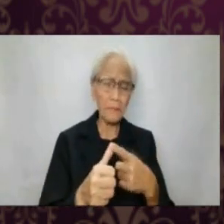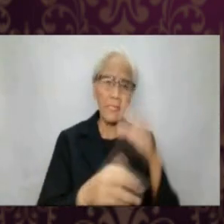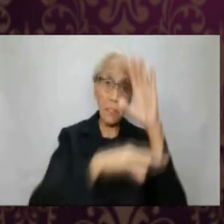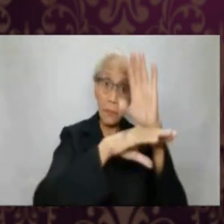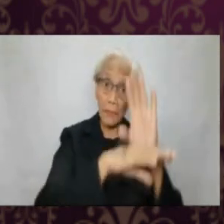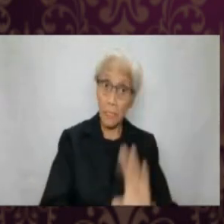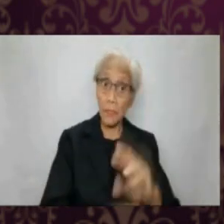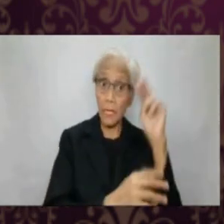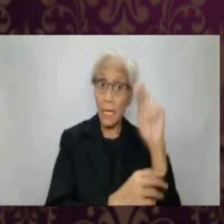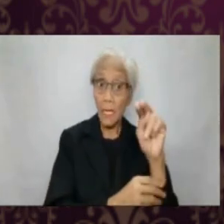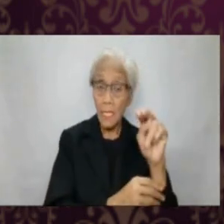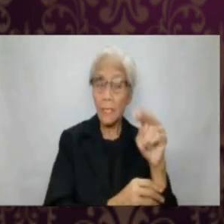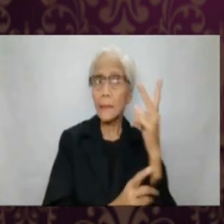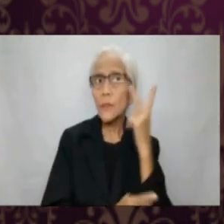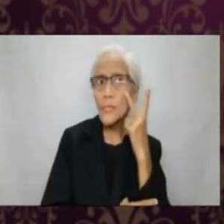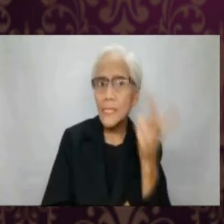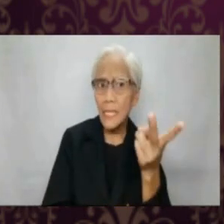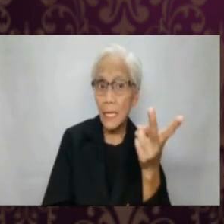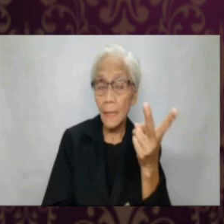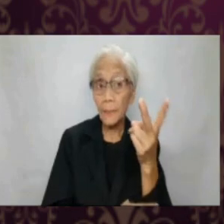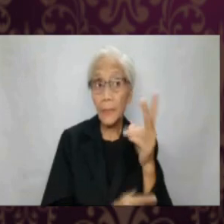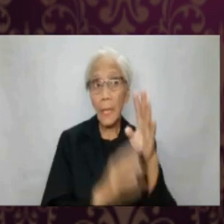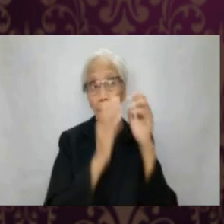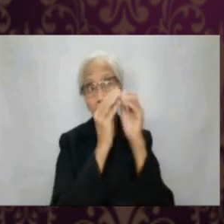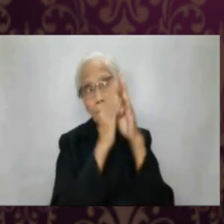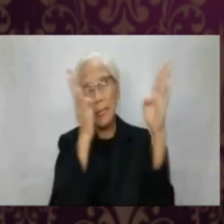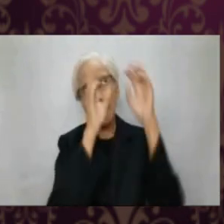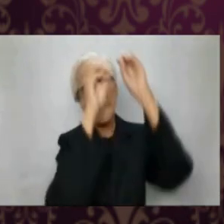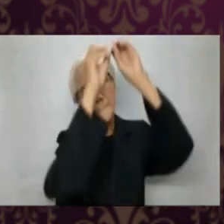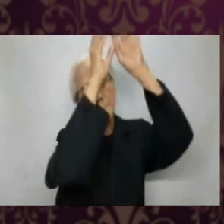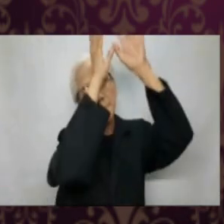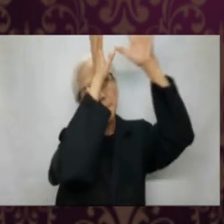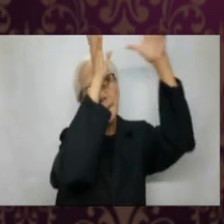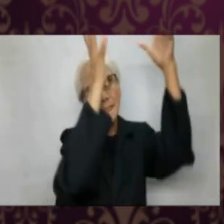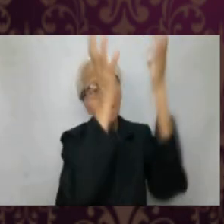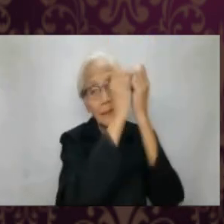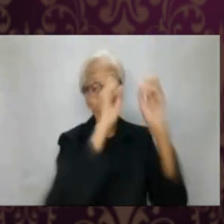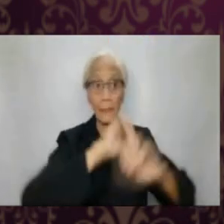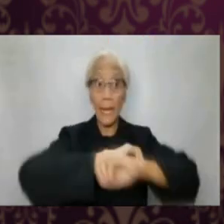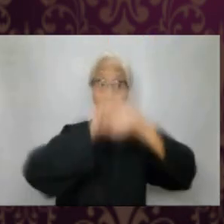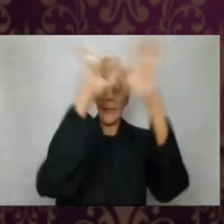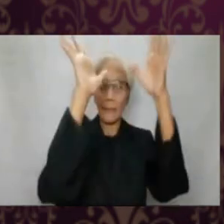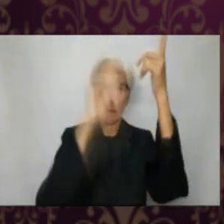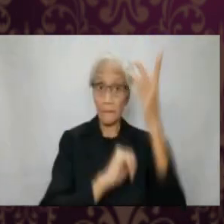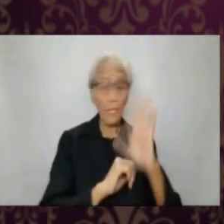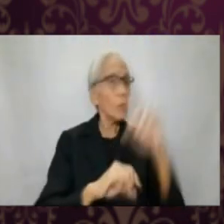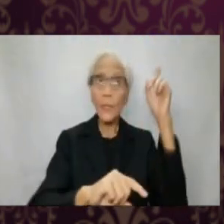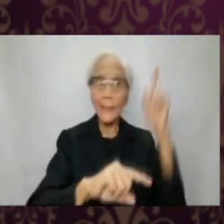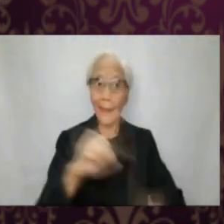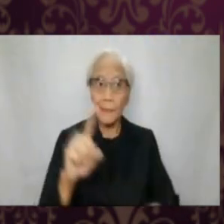And, as we already know, the first condition needed to see the big picture